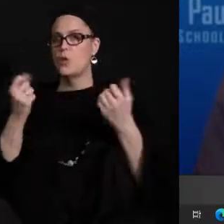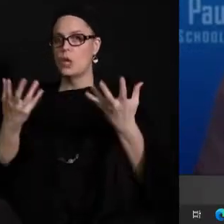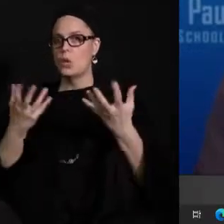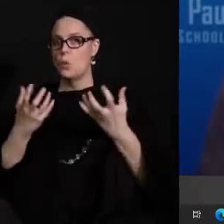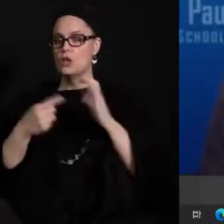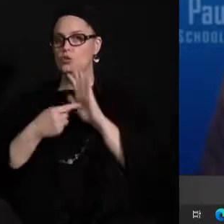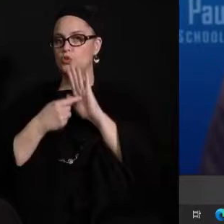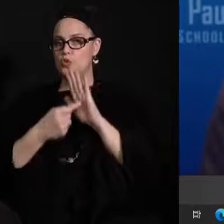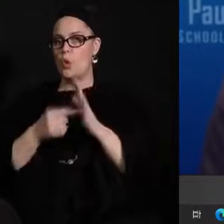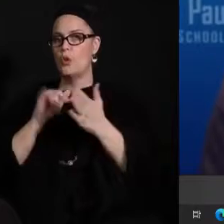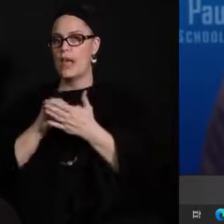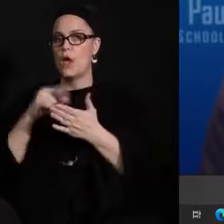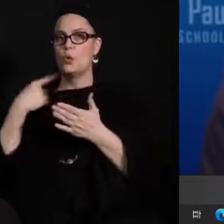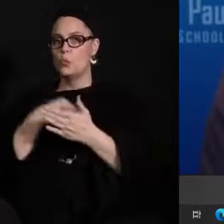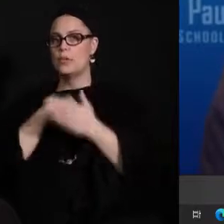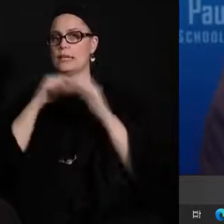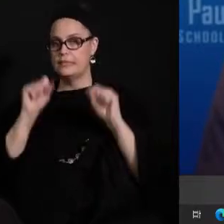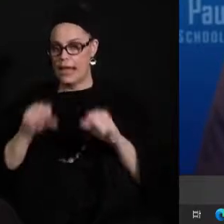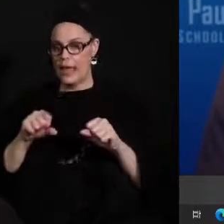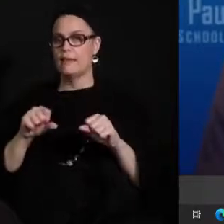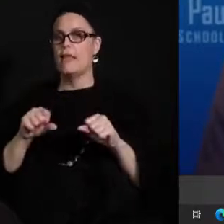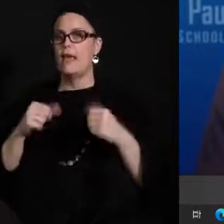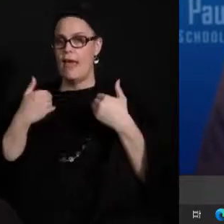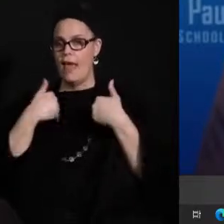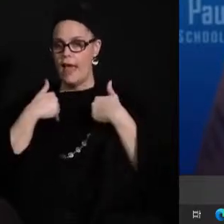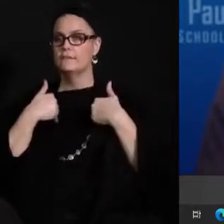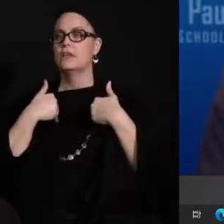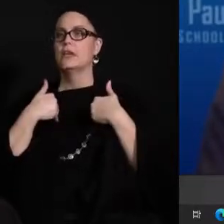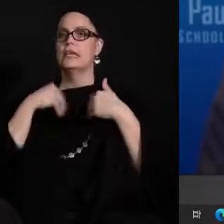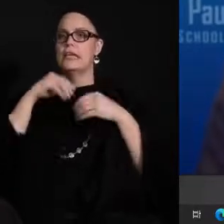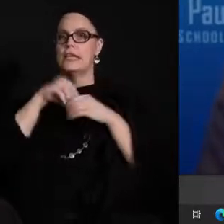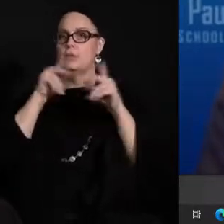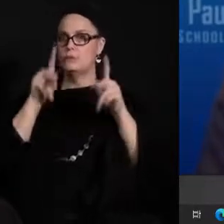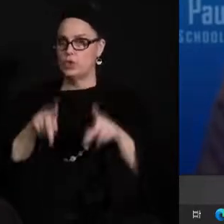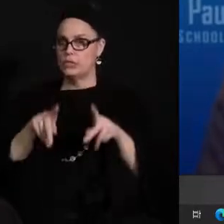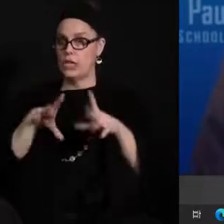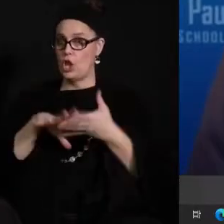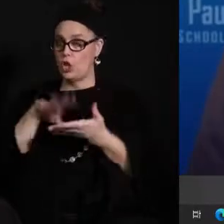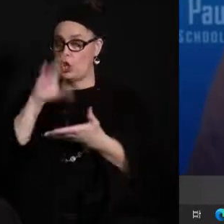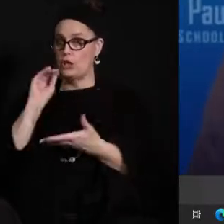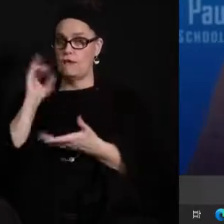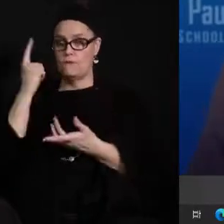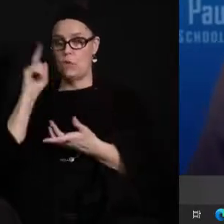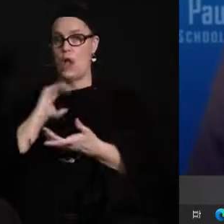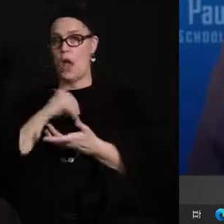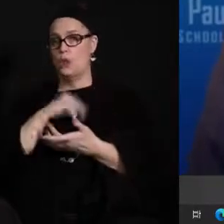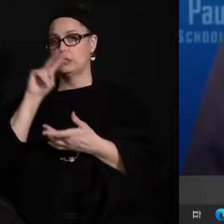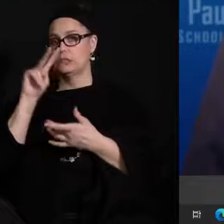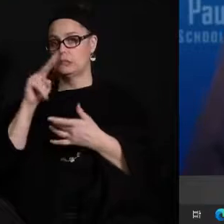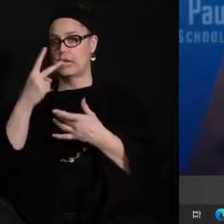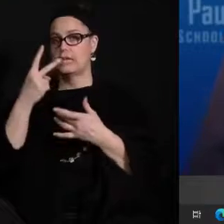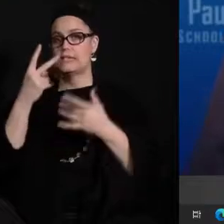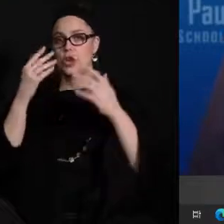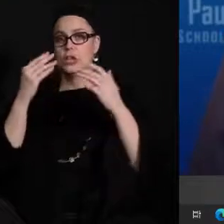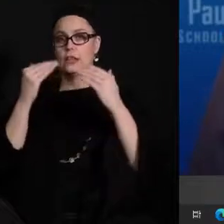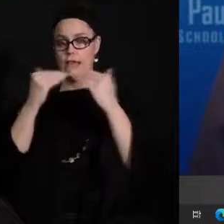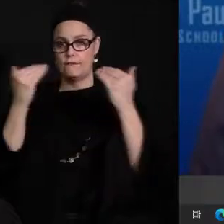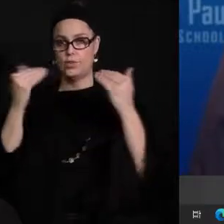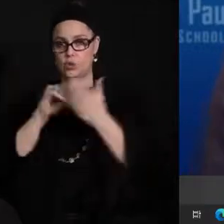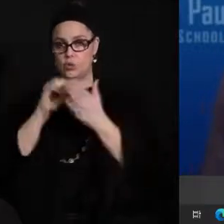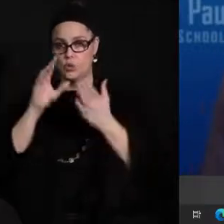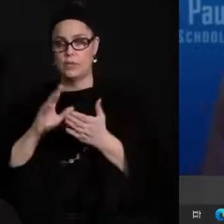that we can reintroduce in-person learning to our secondary students at the same time and i think you heard our staff tonight talk about